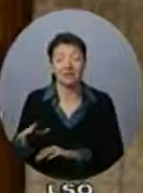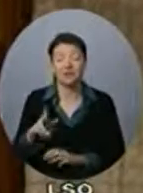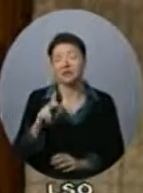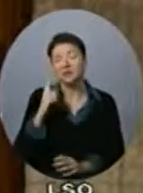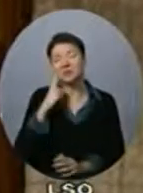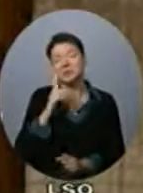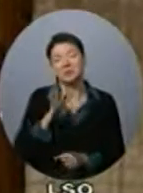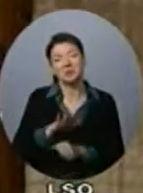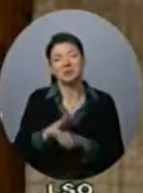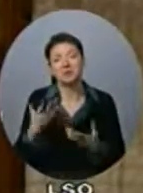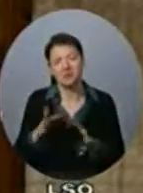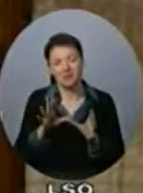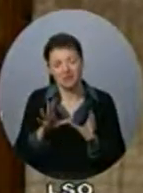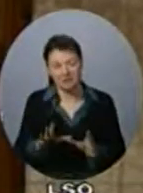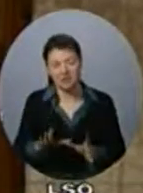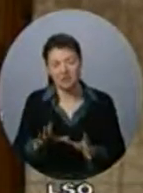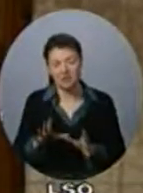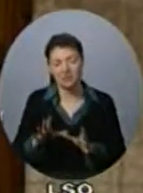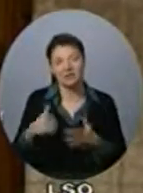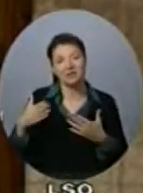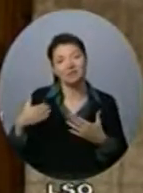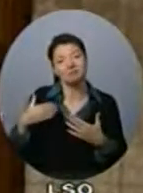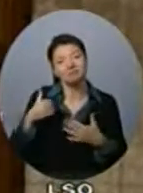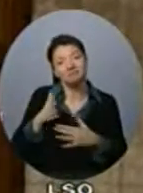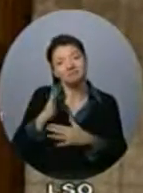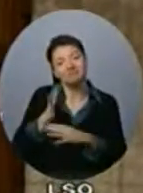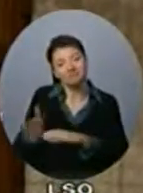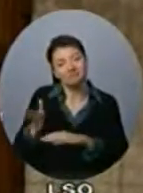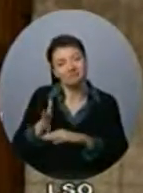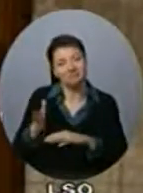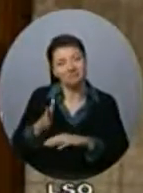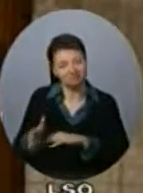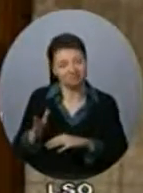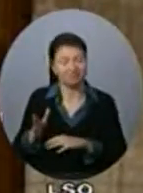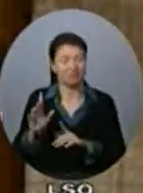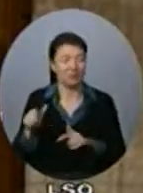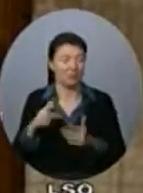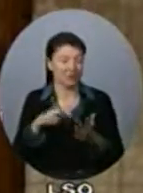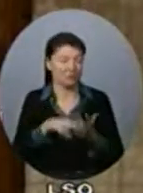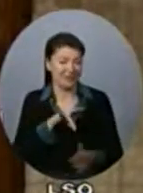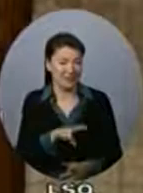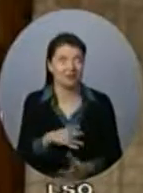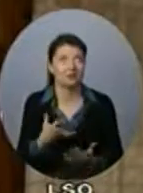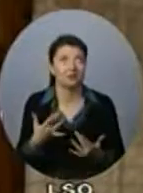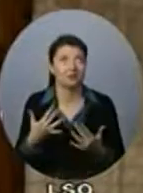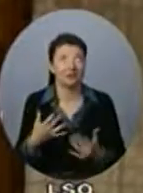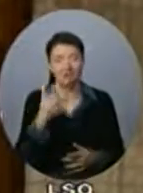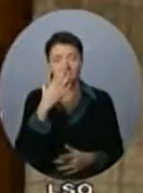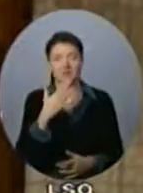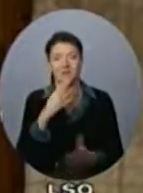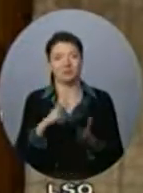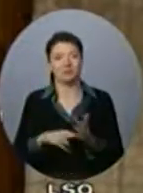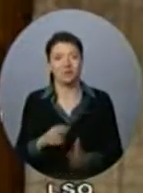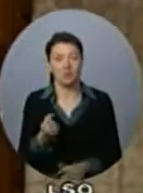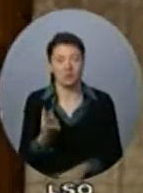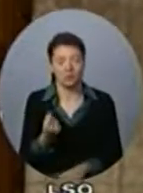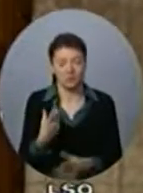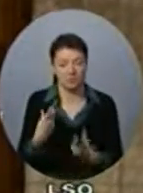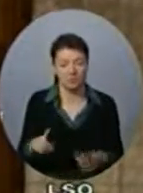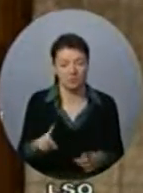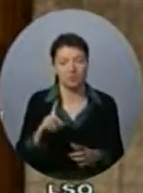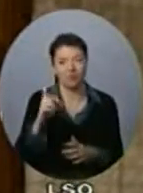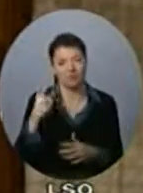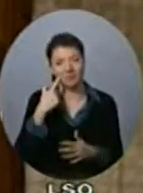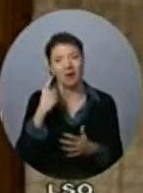2007. It wasn't until March of 2011 that the government finalized and posted these rules, and only after a quarter of a